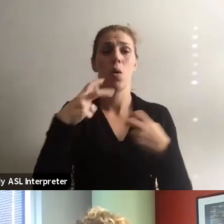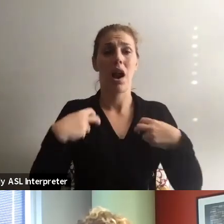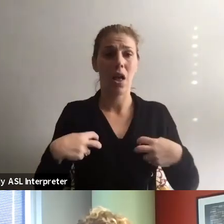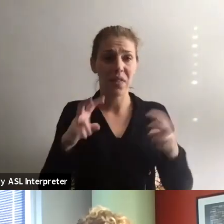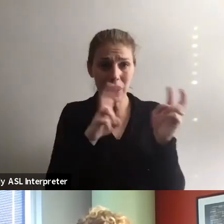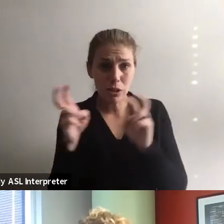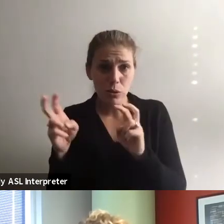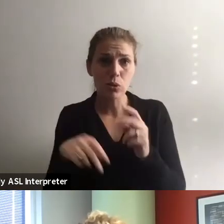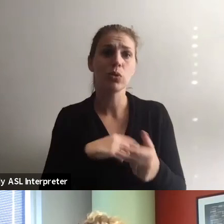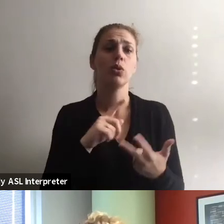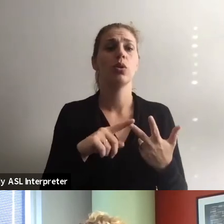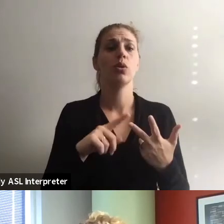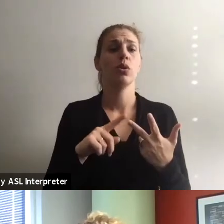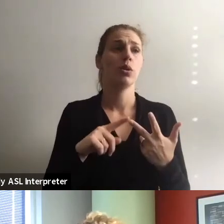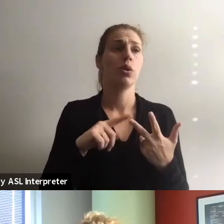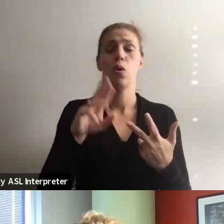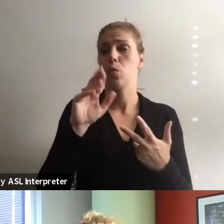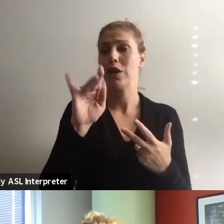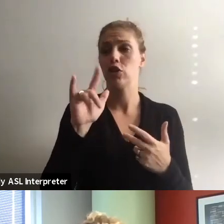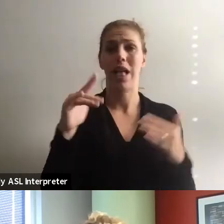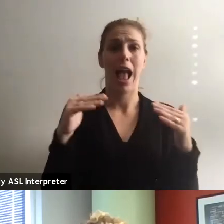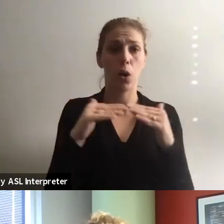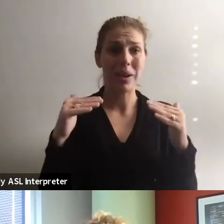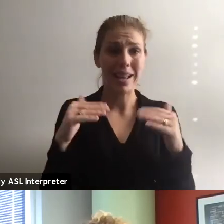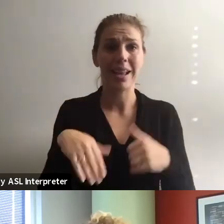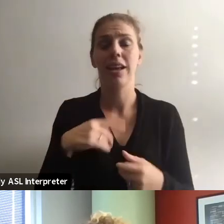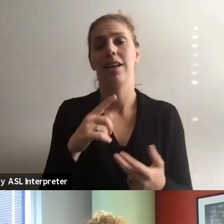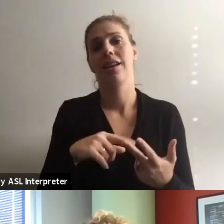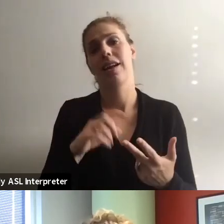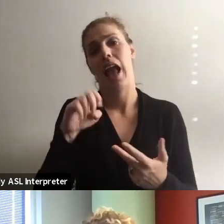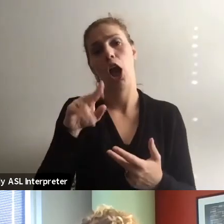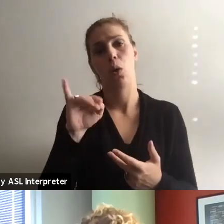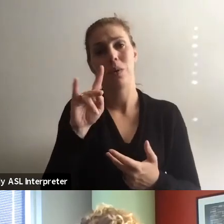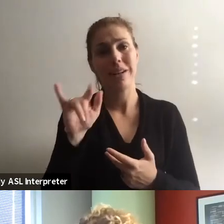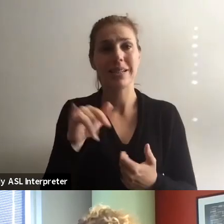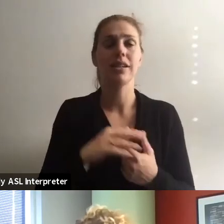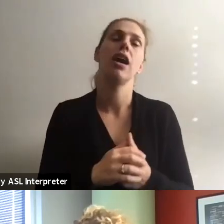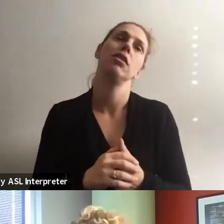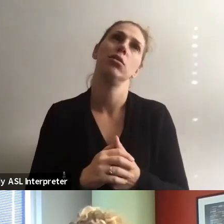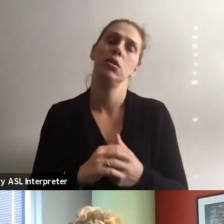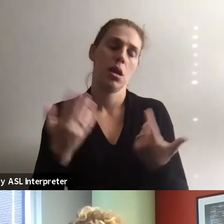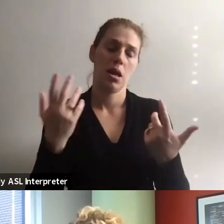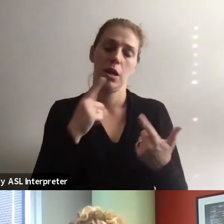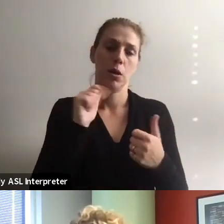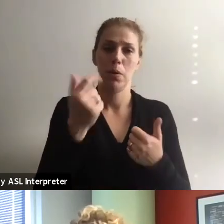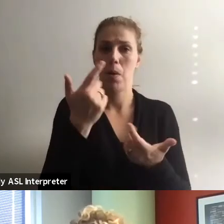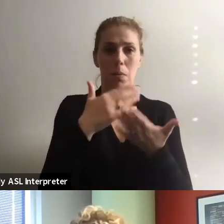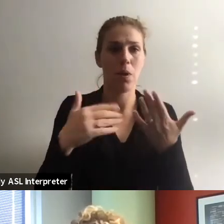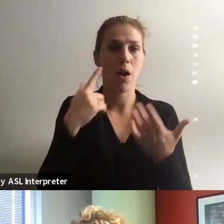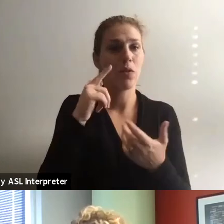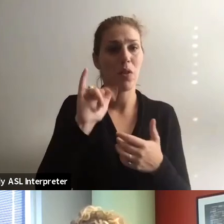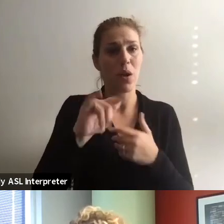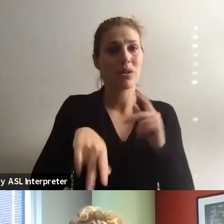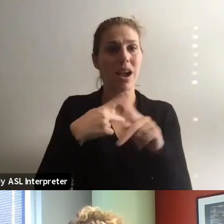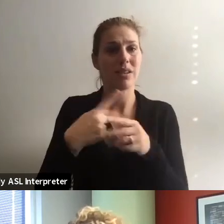or, um, racial equity can be, they can be, um, the proponent for those conversations